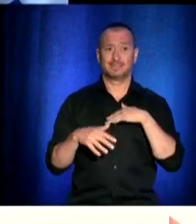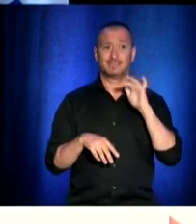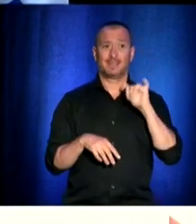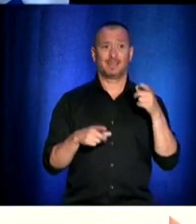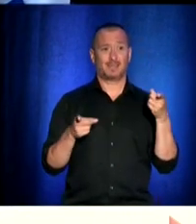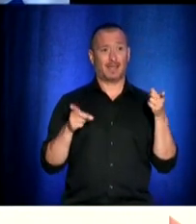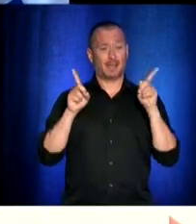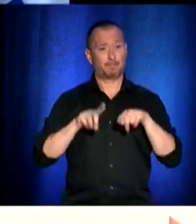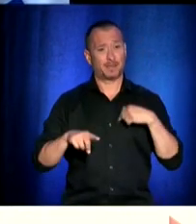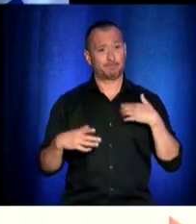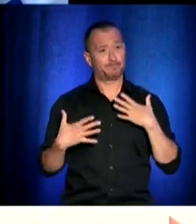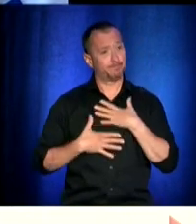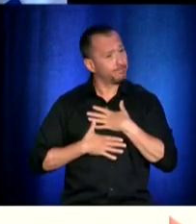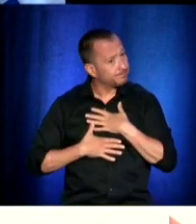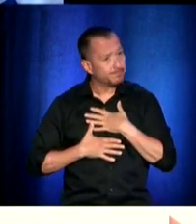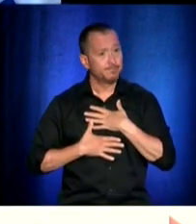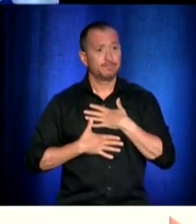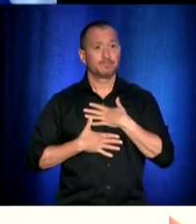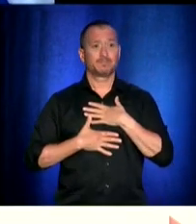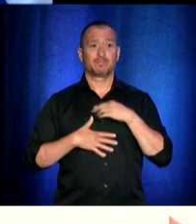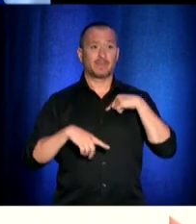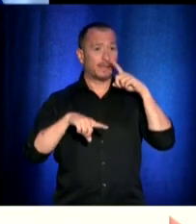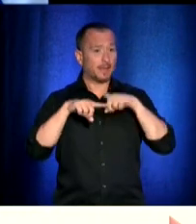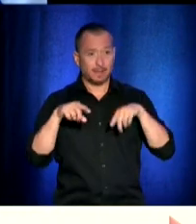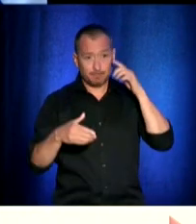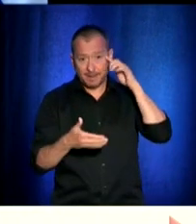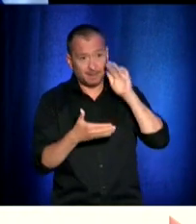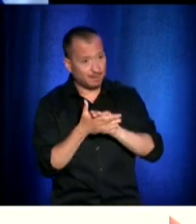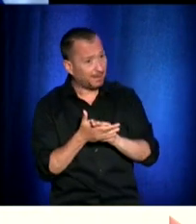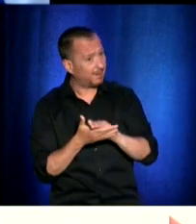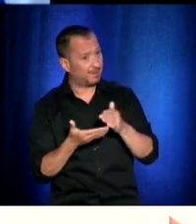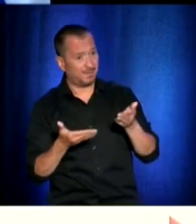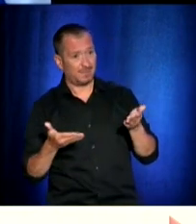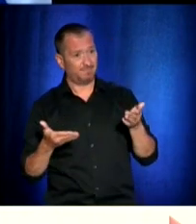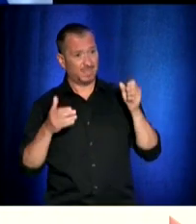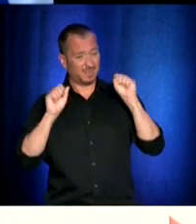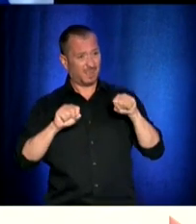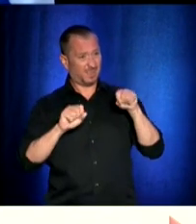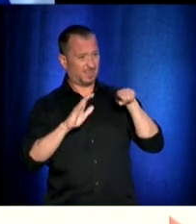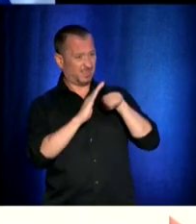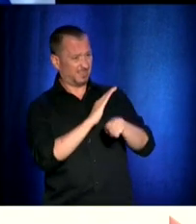I cannot believe that you can kill some children.